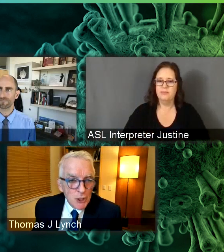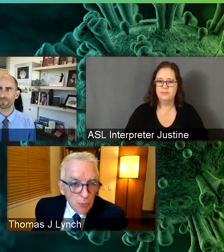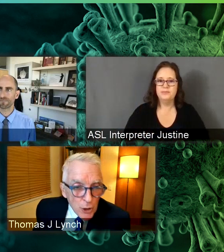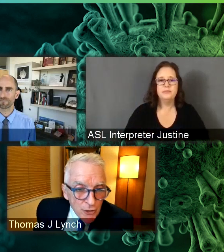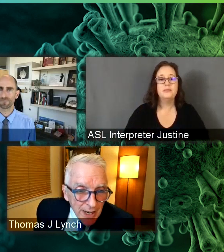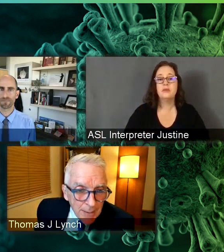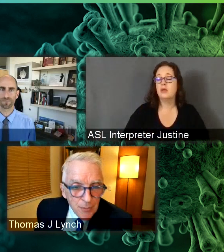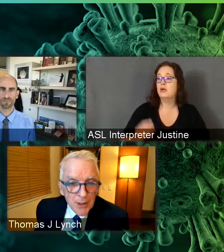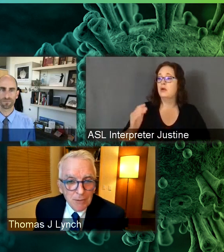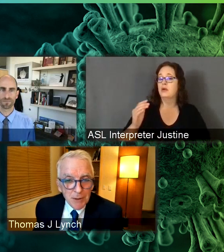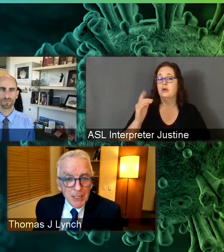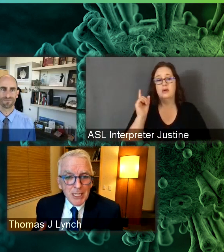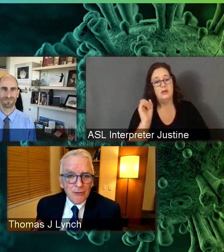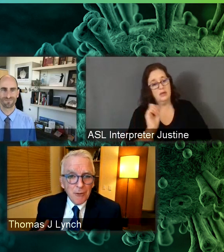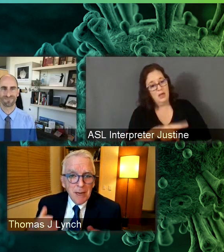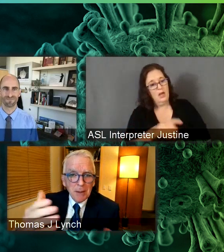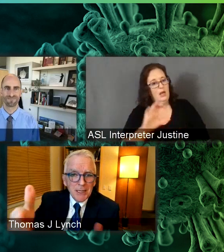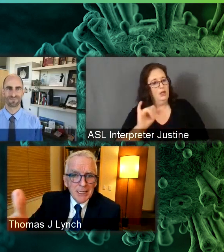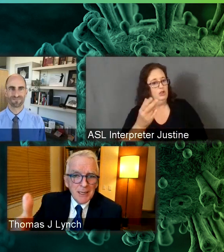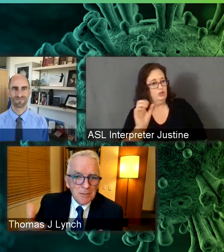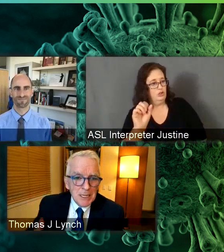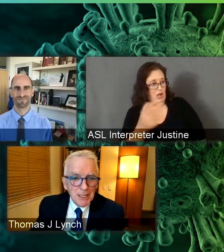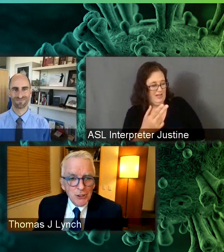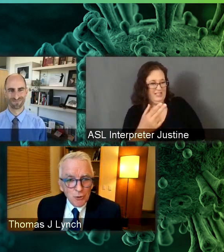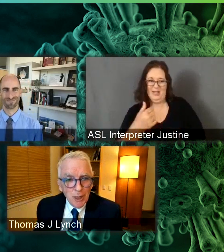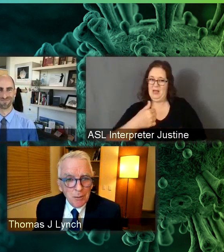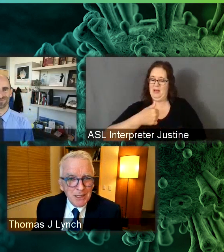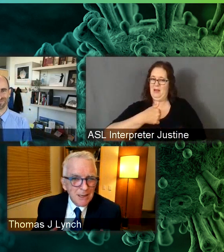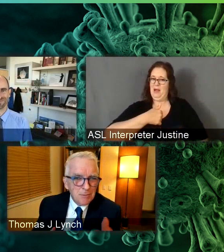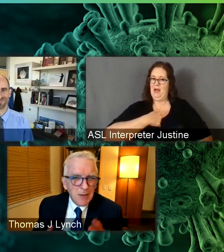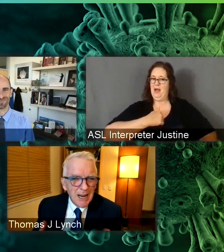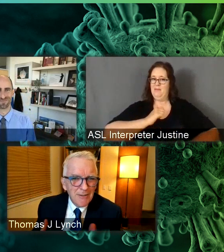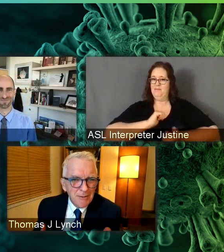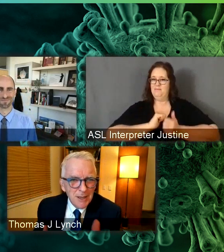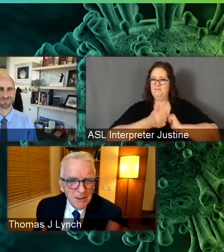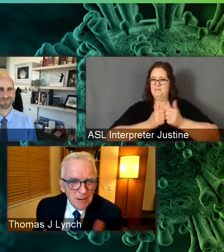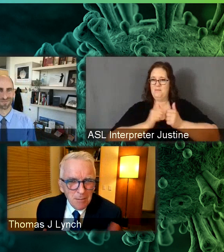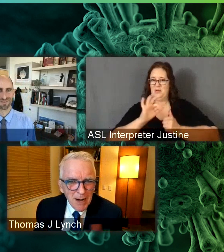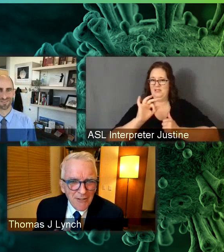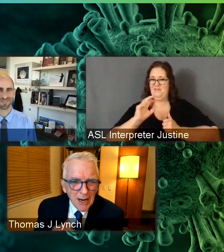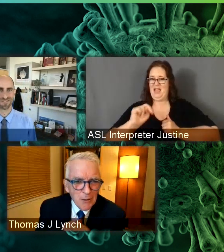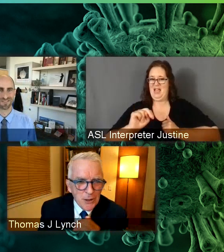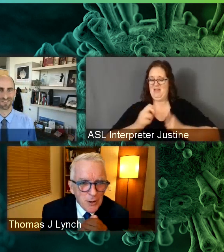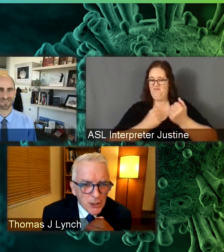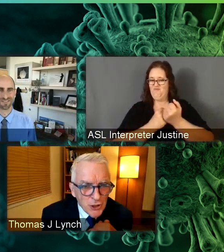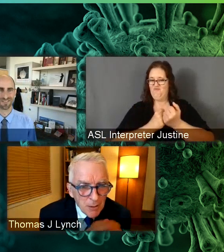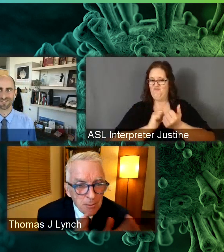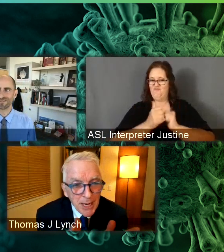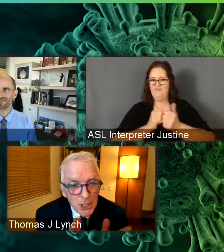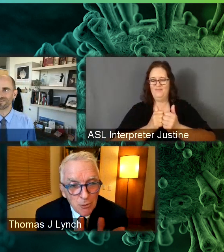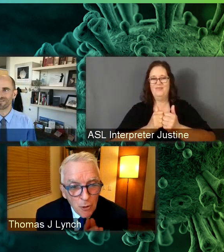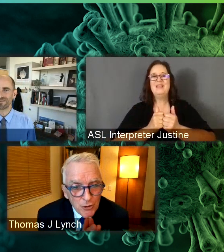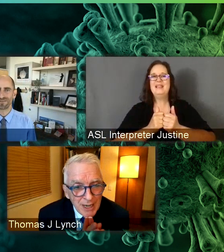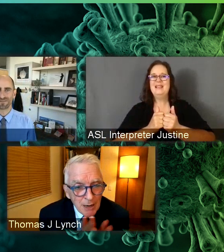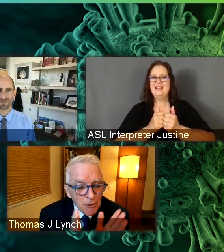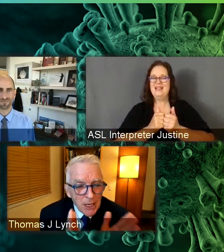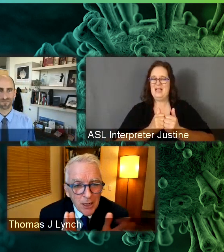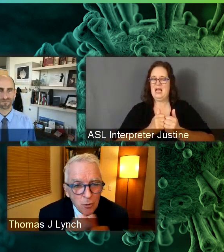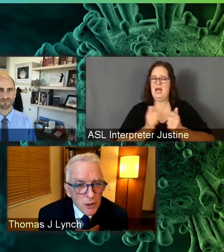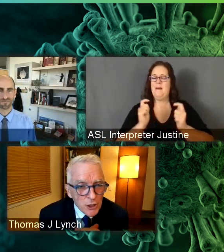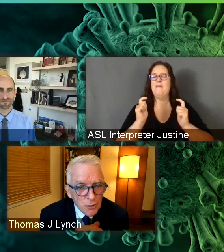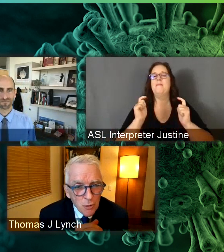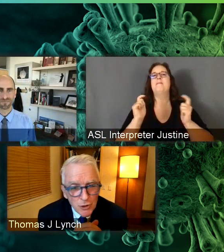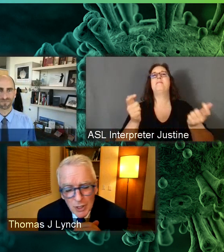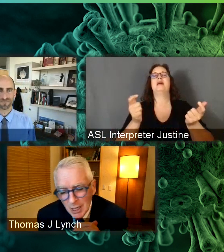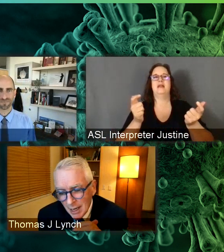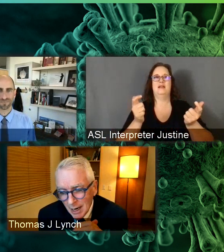I'm a sports fan. This isn't for me, but it's in the list as well. But I'm kind of modifying one of the questions. I'm a big sports fan. I really